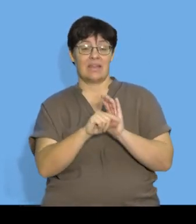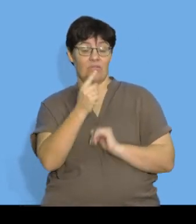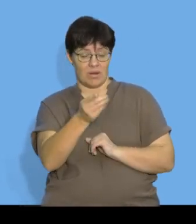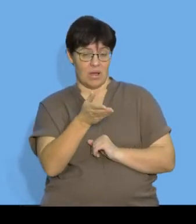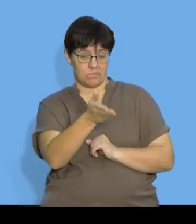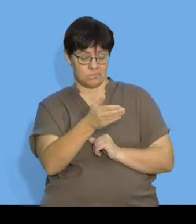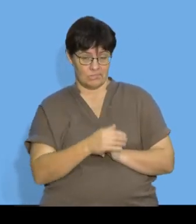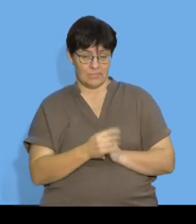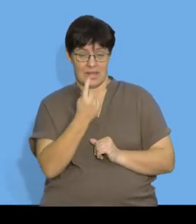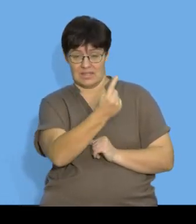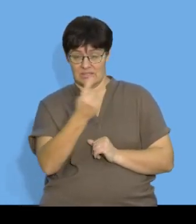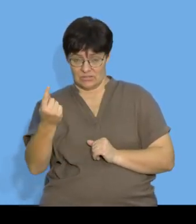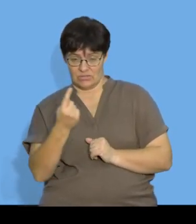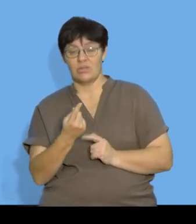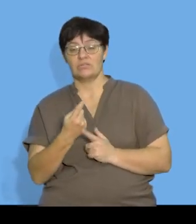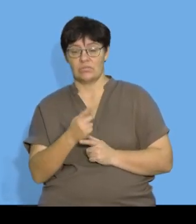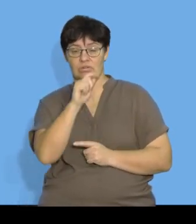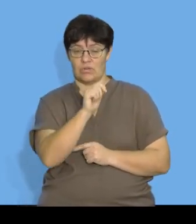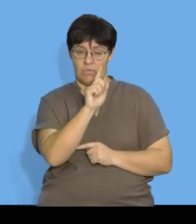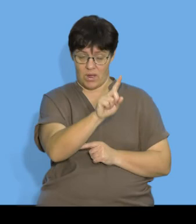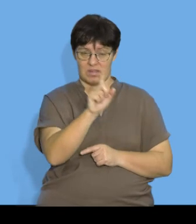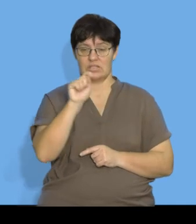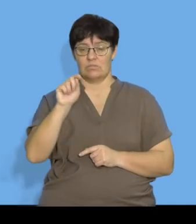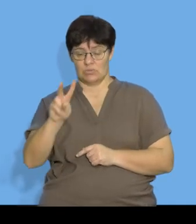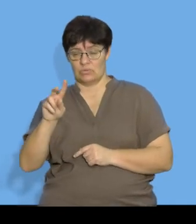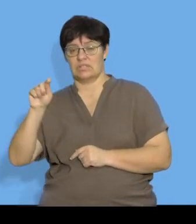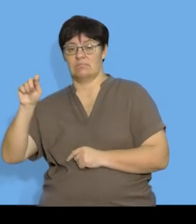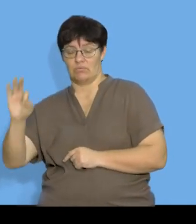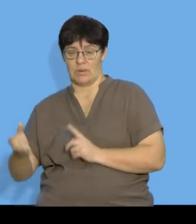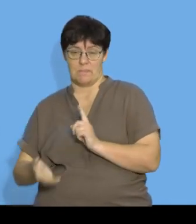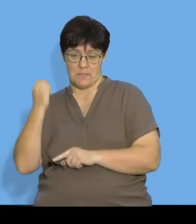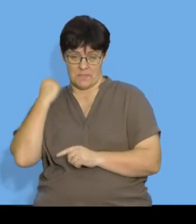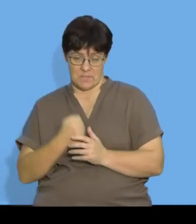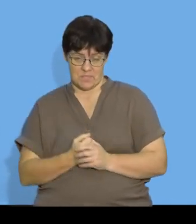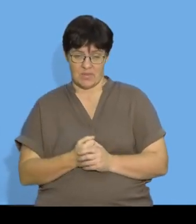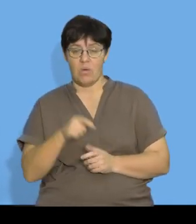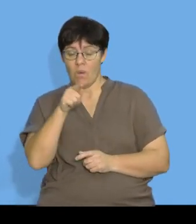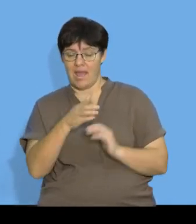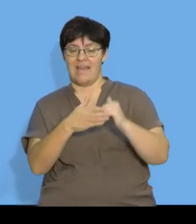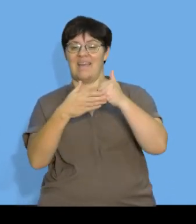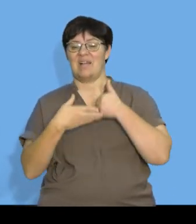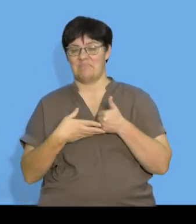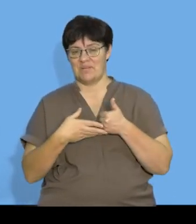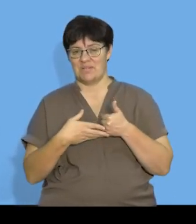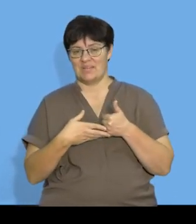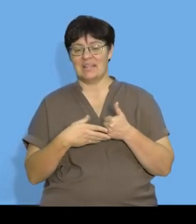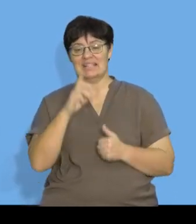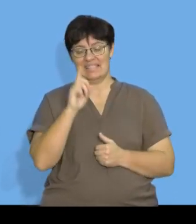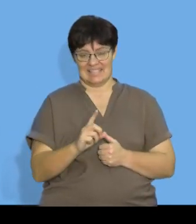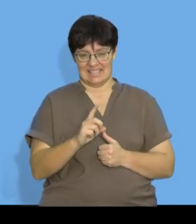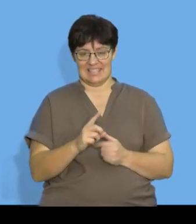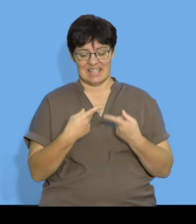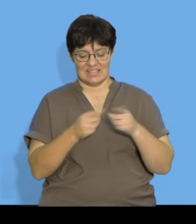the value of term 1 term 2 and term 3 as this will help me find d as well as a